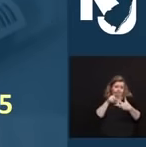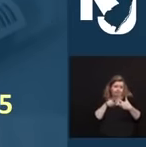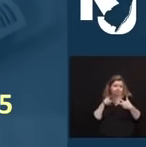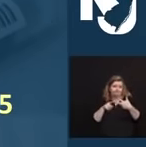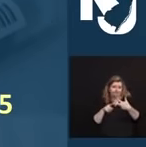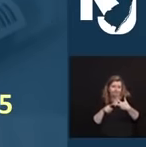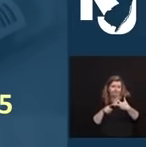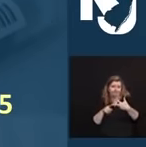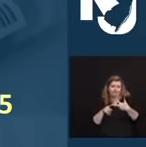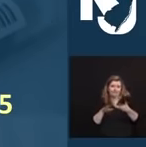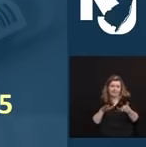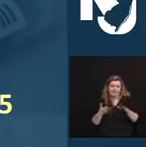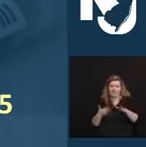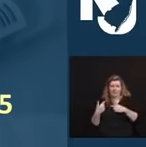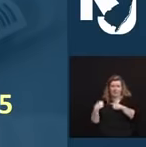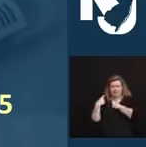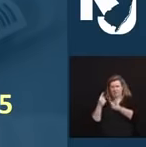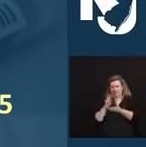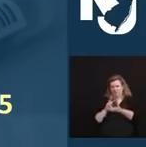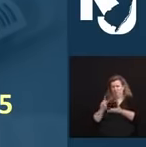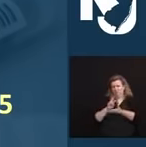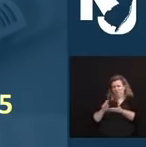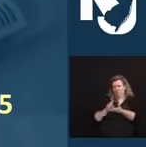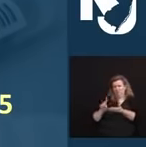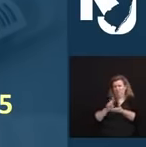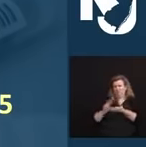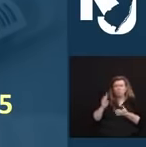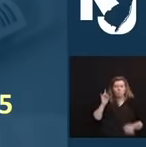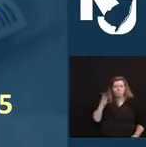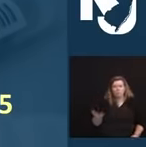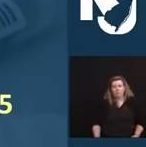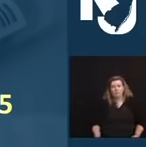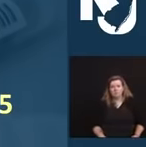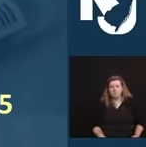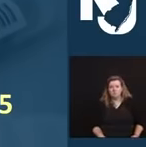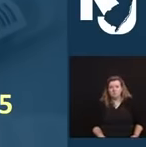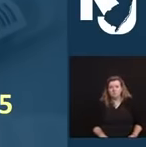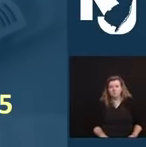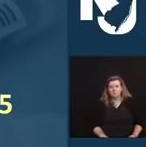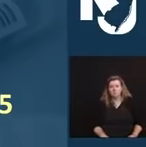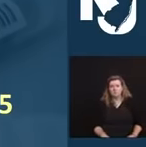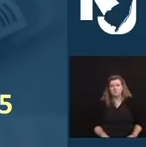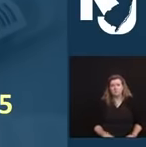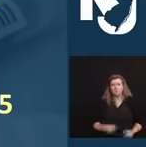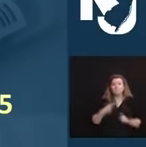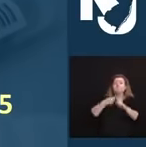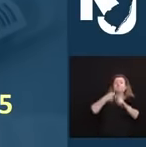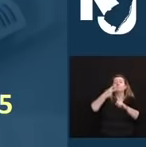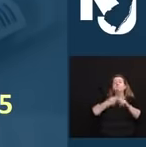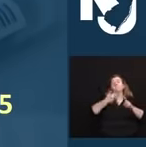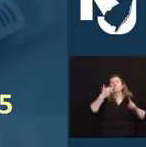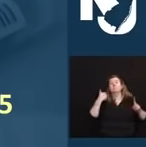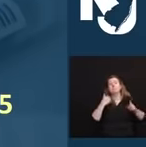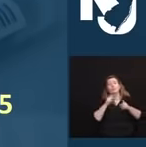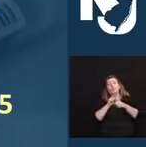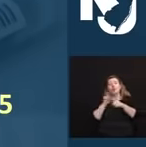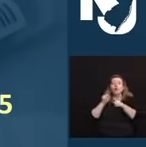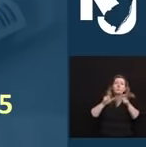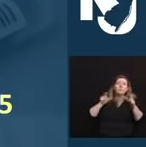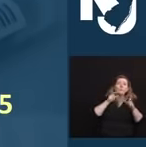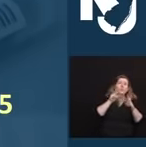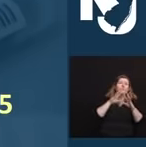couple of weeks. So this has gone from a month or two ago. I was calling families regularly who lost somebody in March or April still,